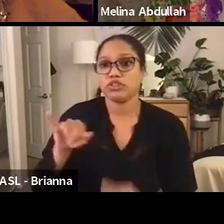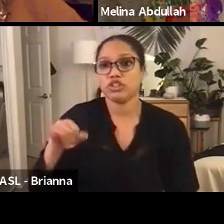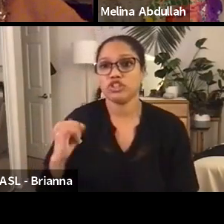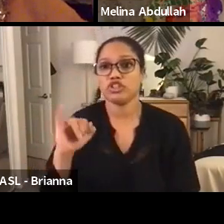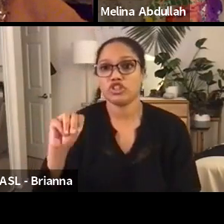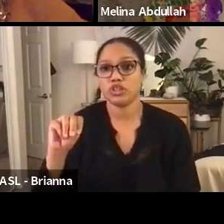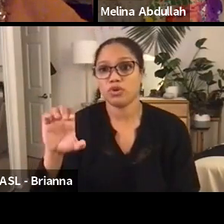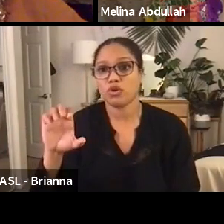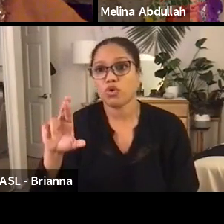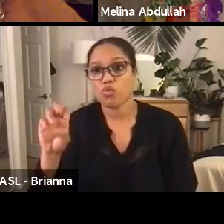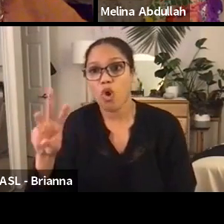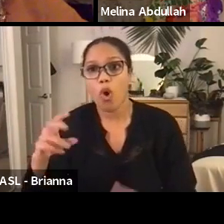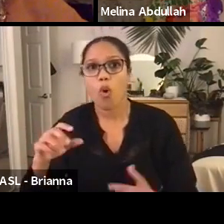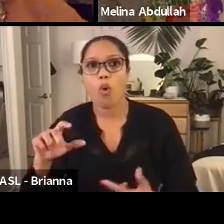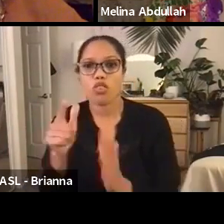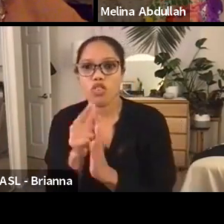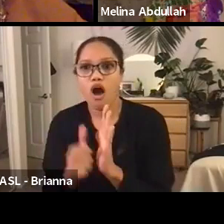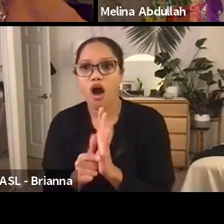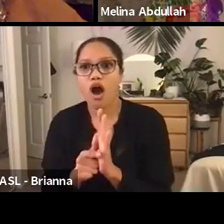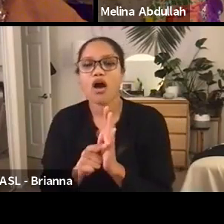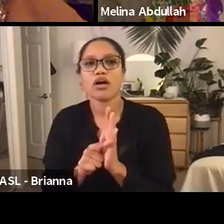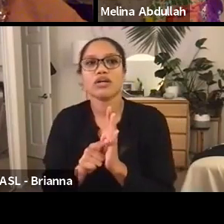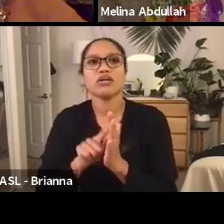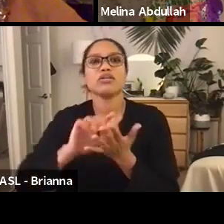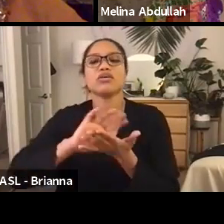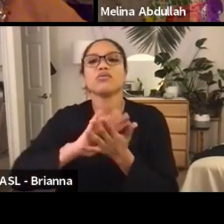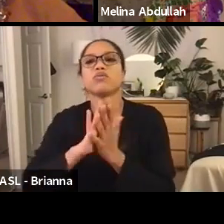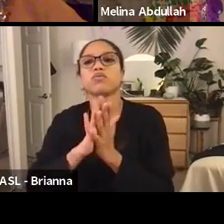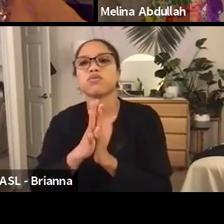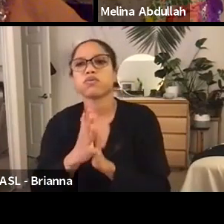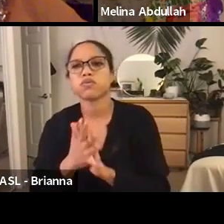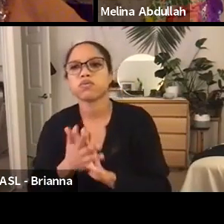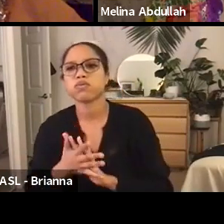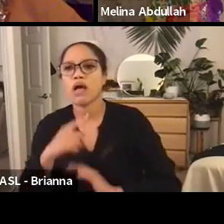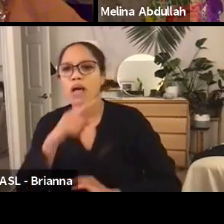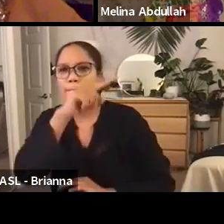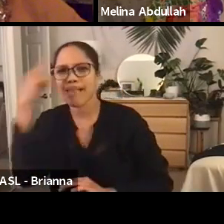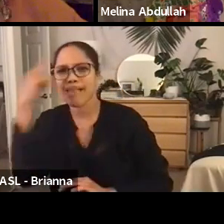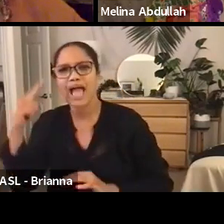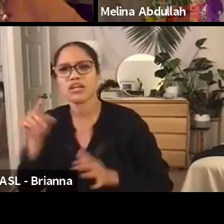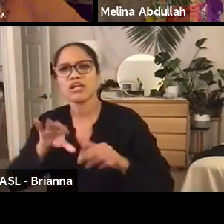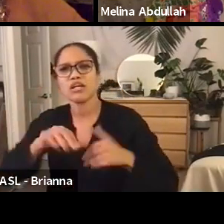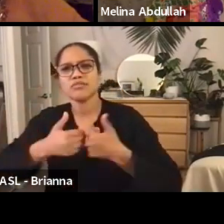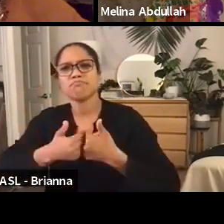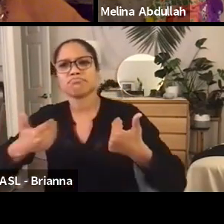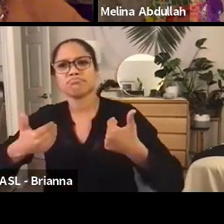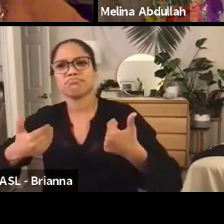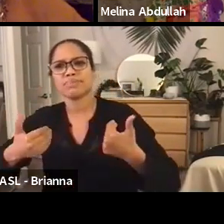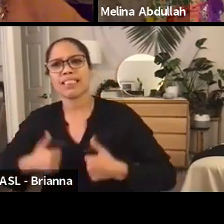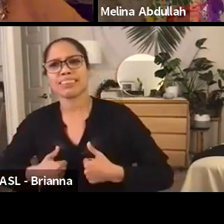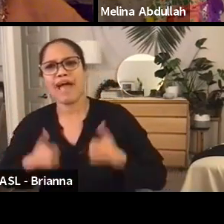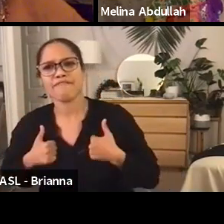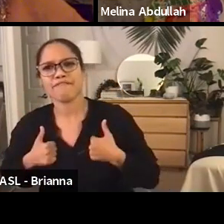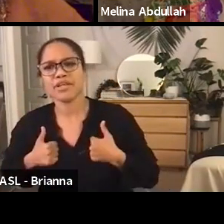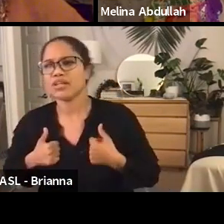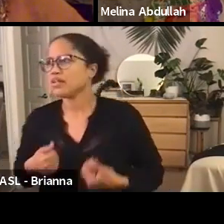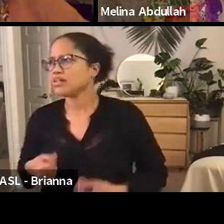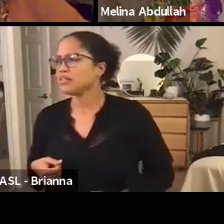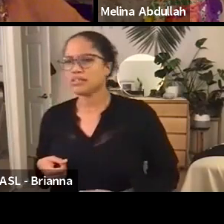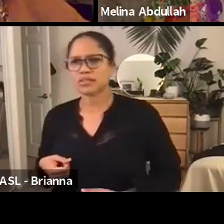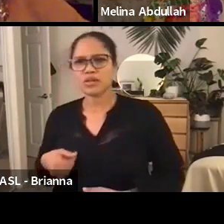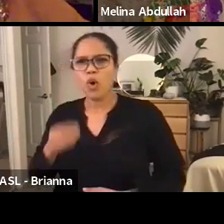black people were able to live physically geographically, we were forced to only access certain areas. And then they stripped